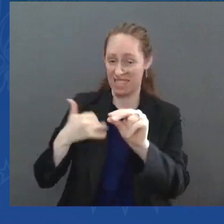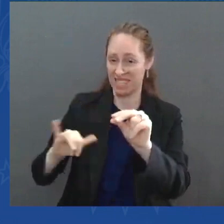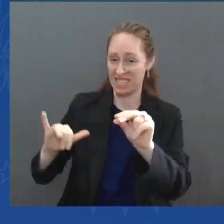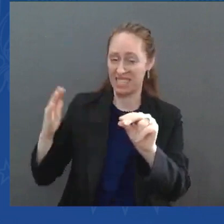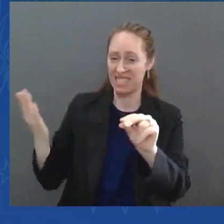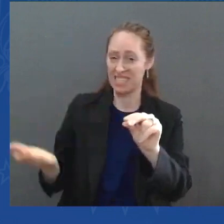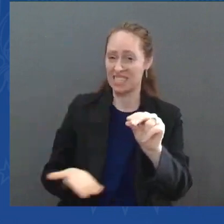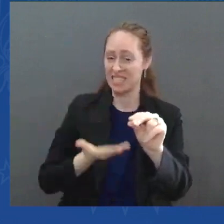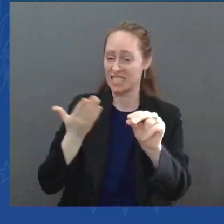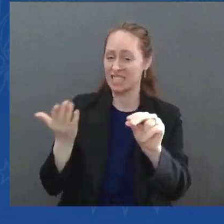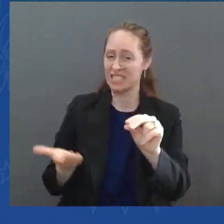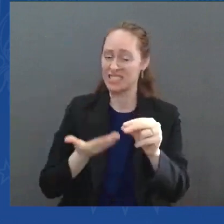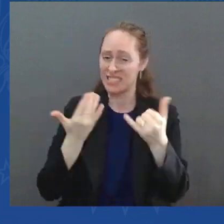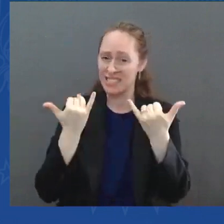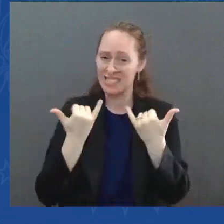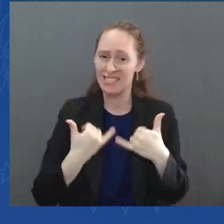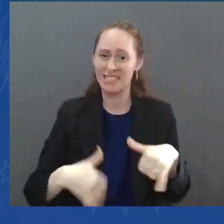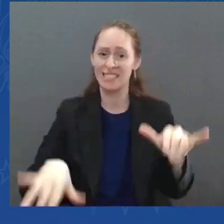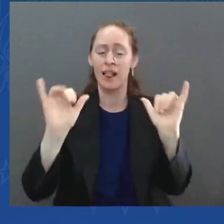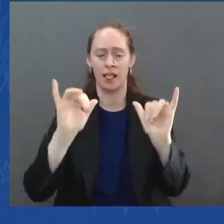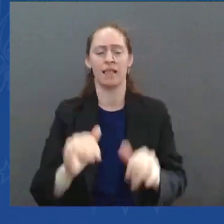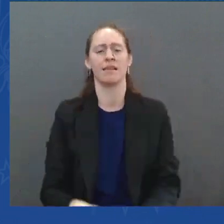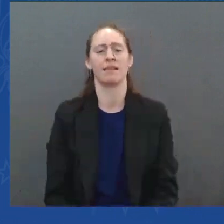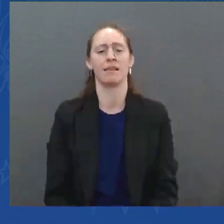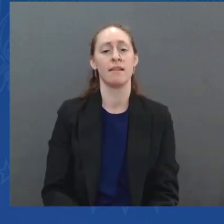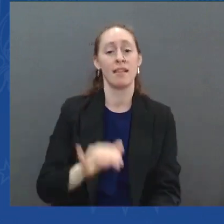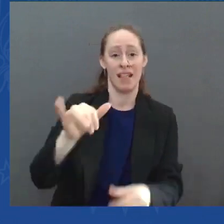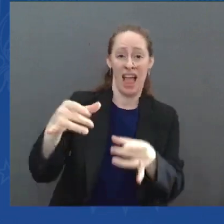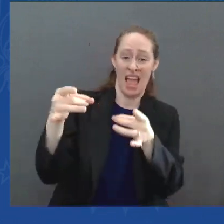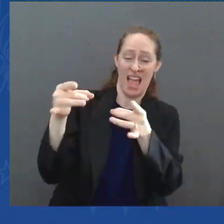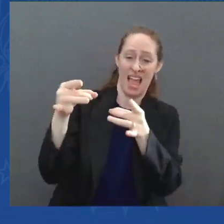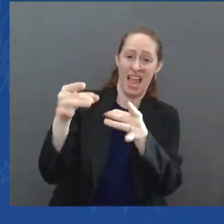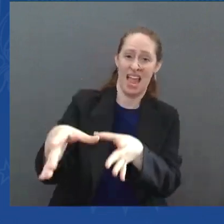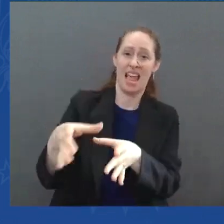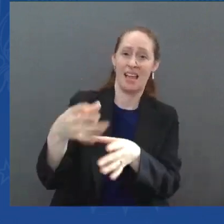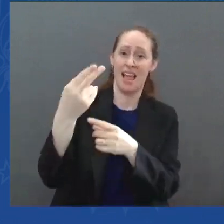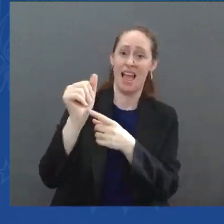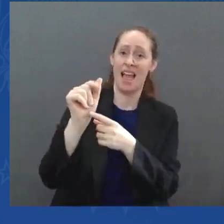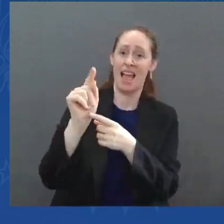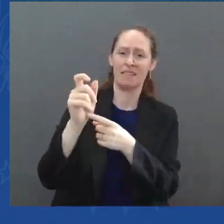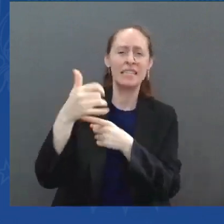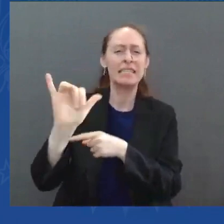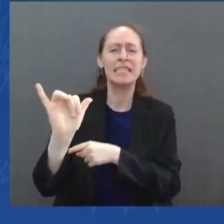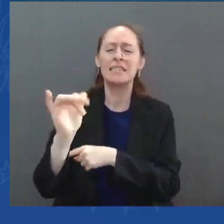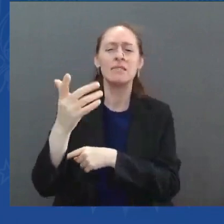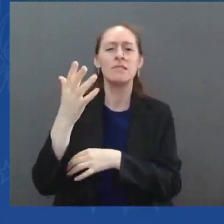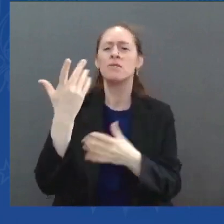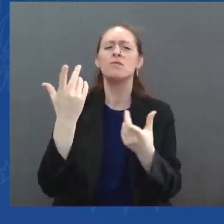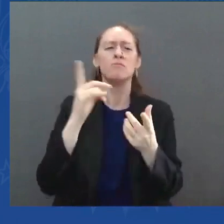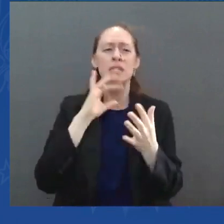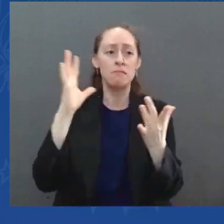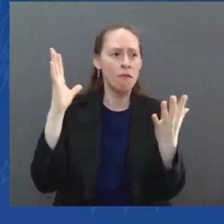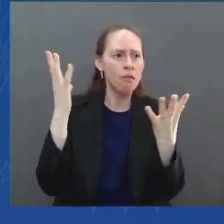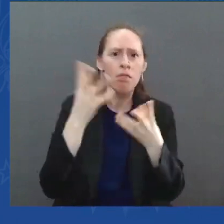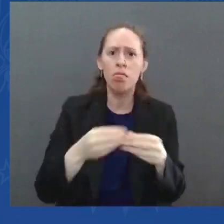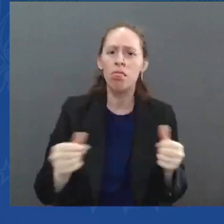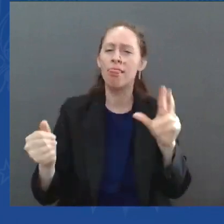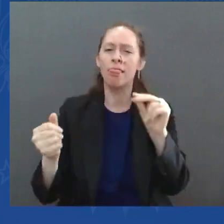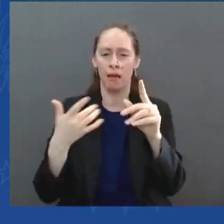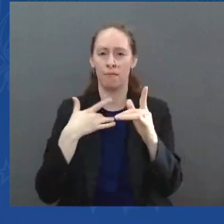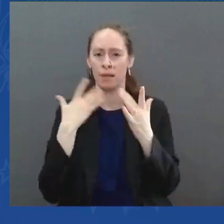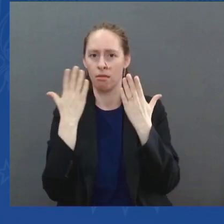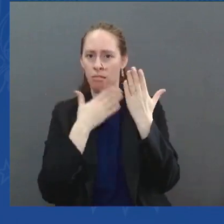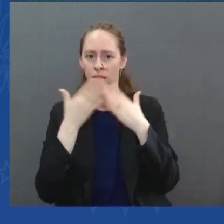goes away. It only hides. It hides under the rocks. And given just a little bit of oxygen,